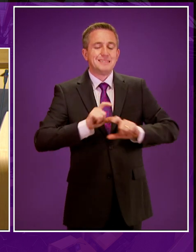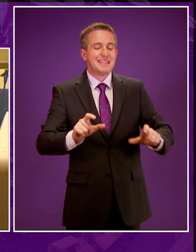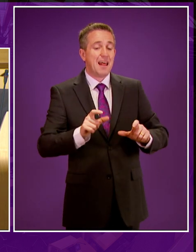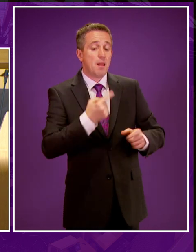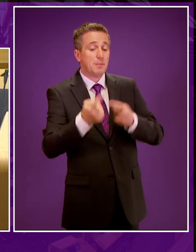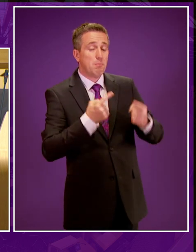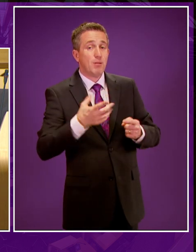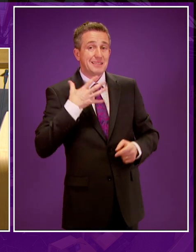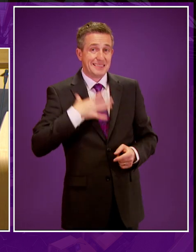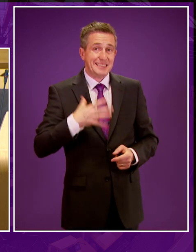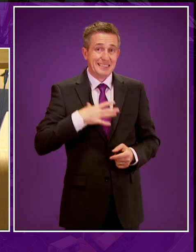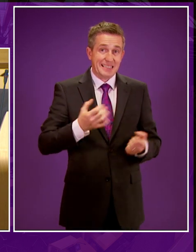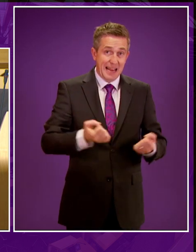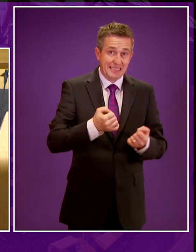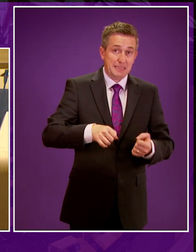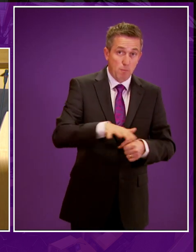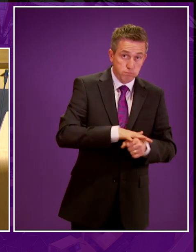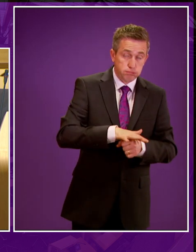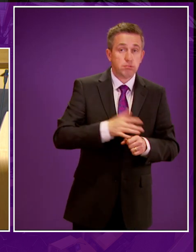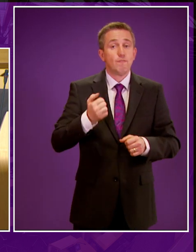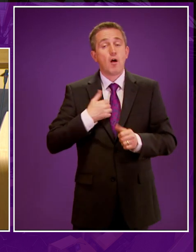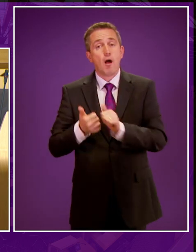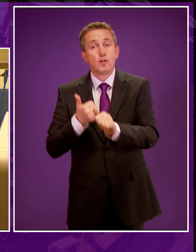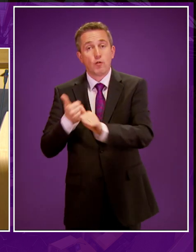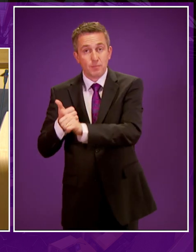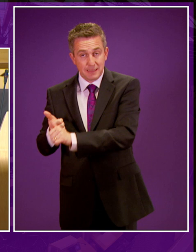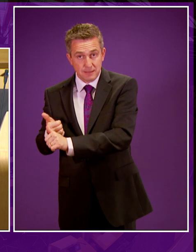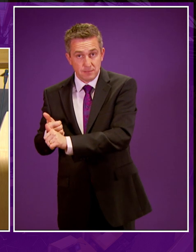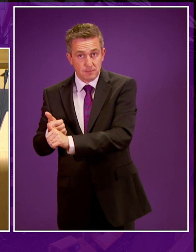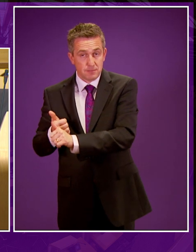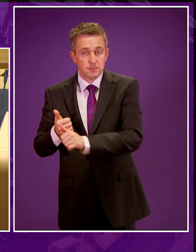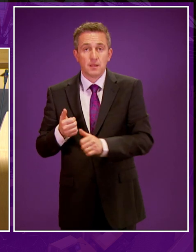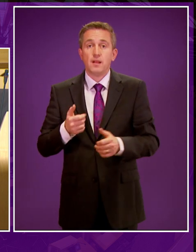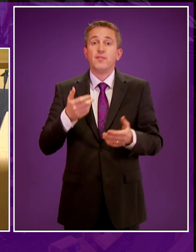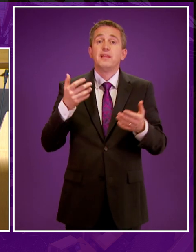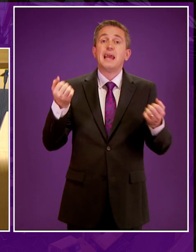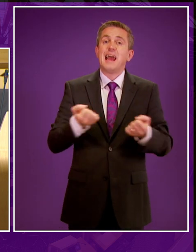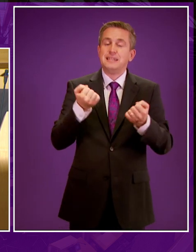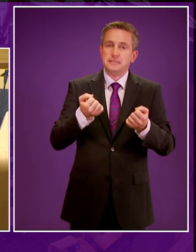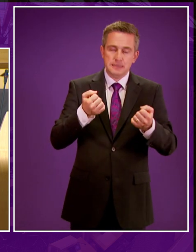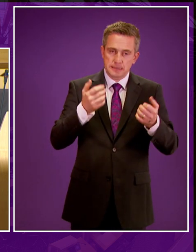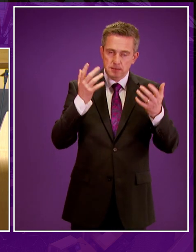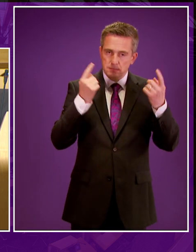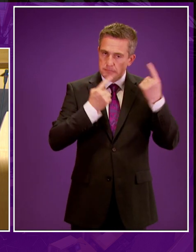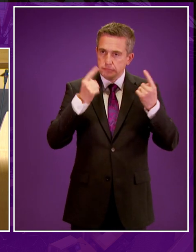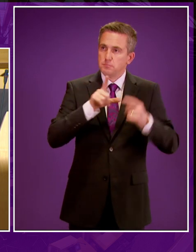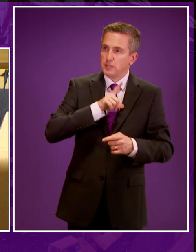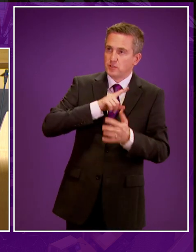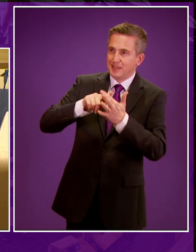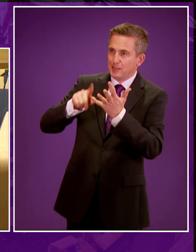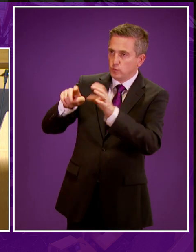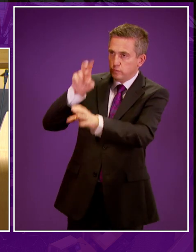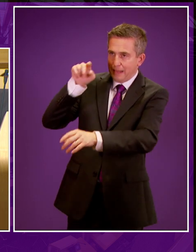continues both domestically and in our economy. The considerable difficulties for our energy market of Brexit can't be underestimated,